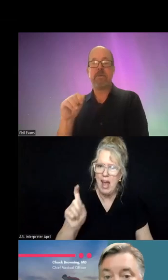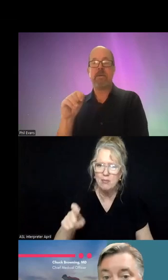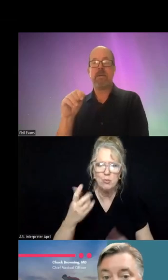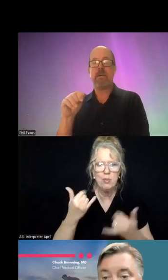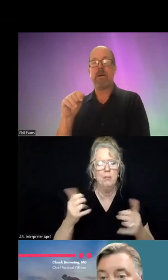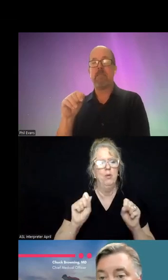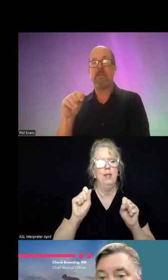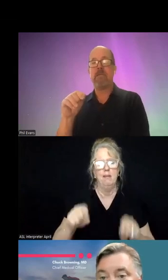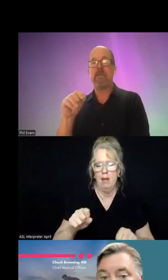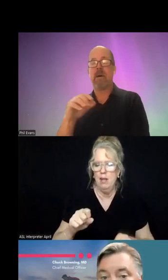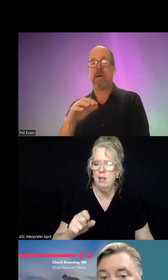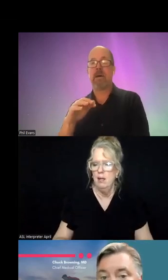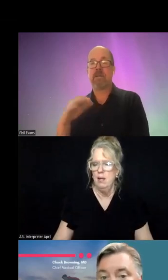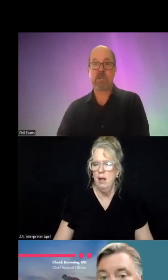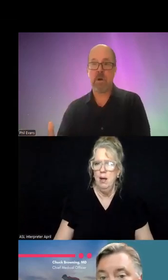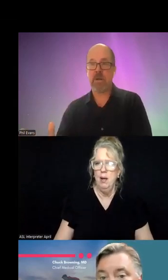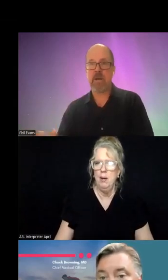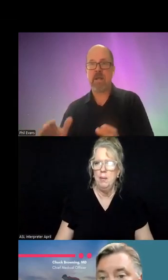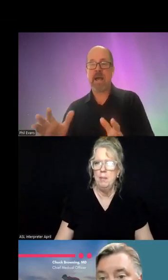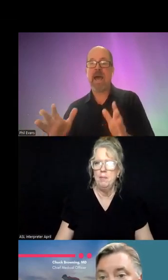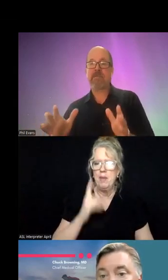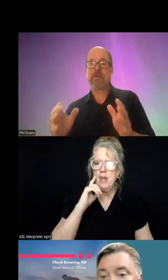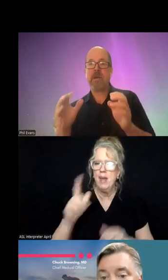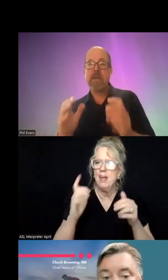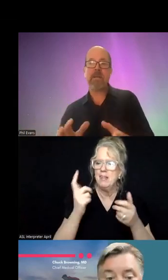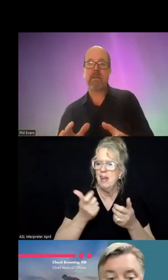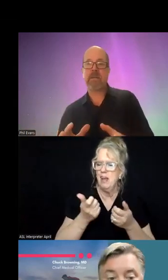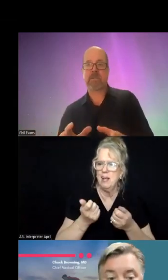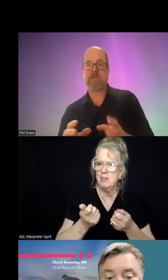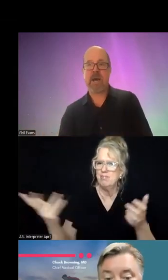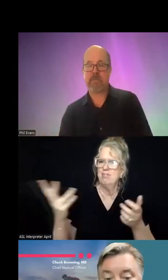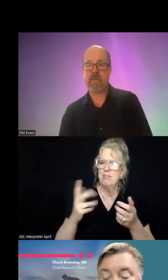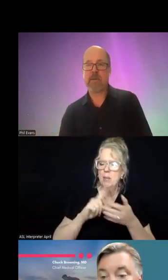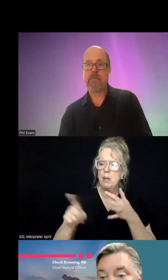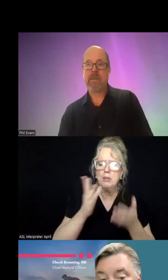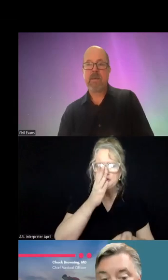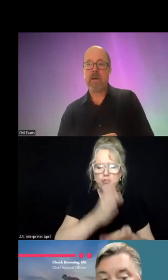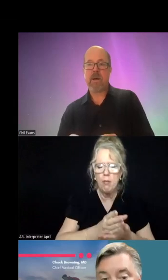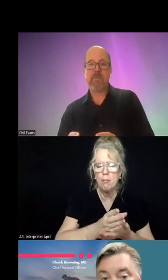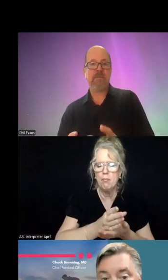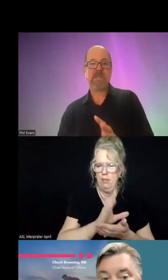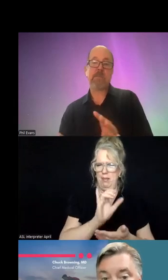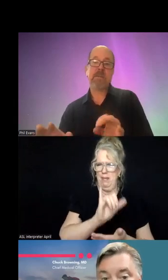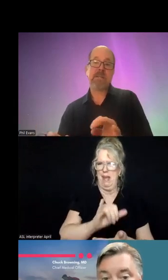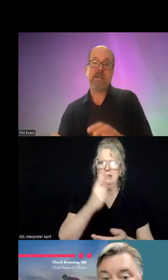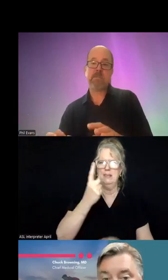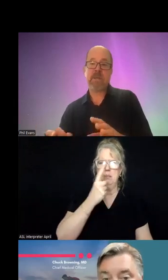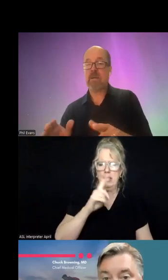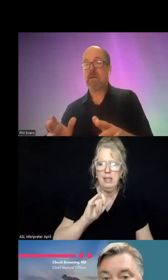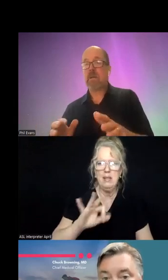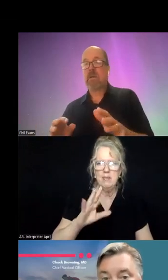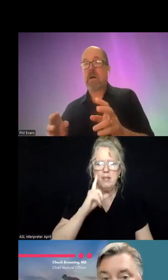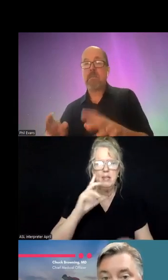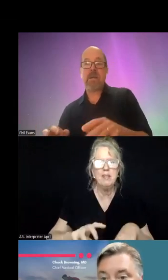able to be, um, discarded, right? Like I have to immediately be able to stop that. Um, if it's something that